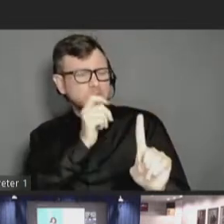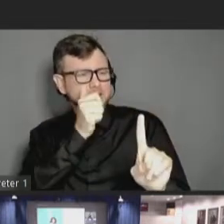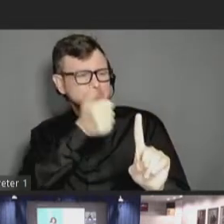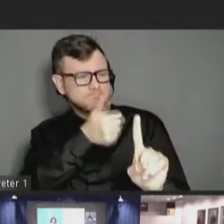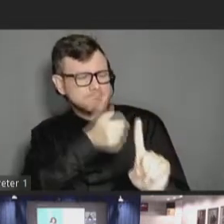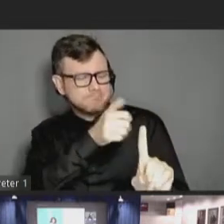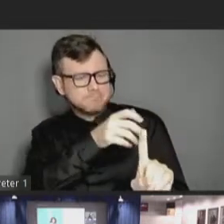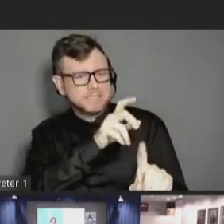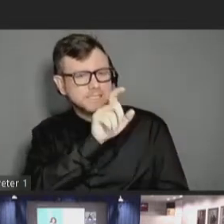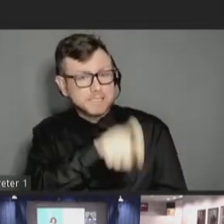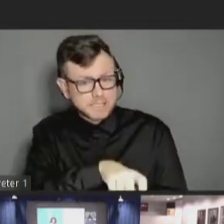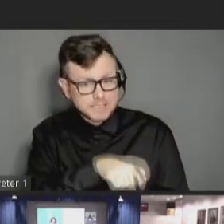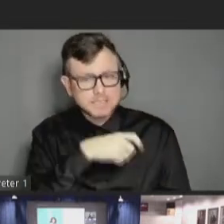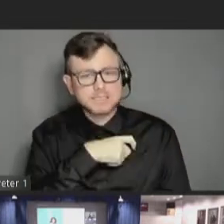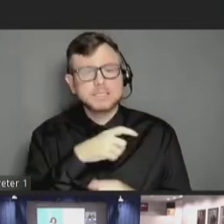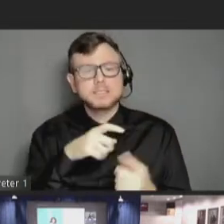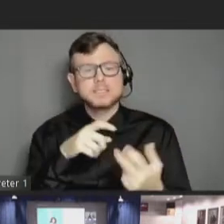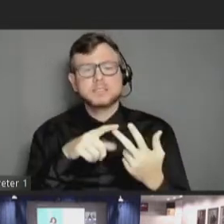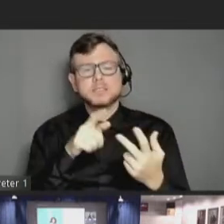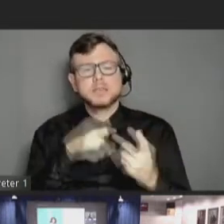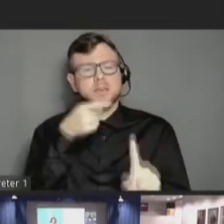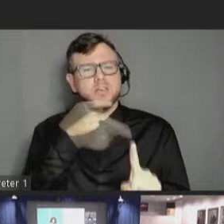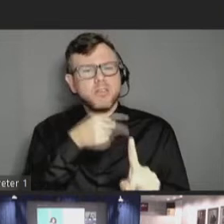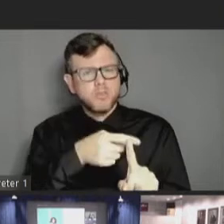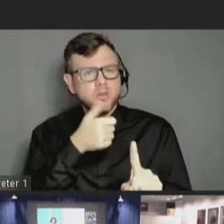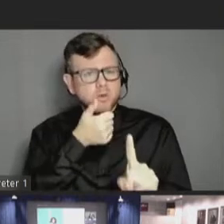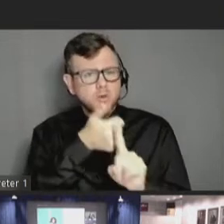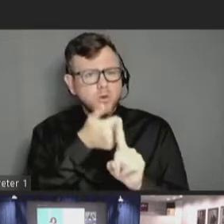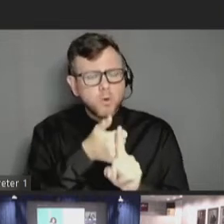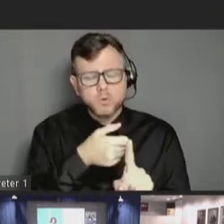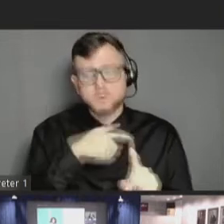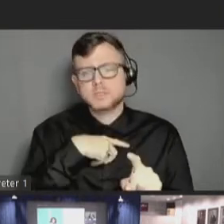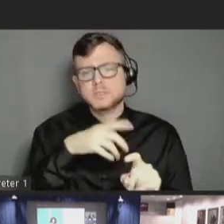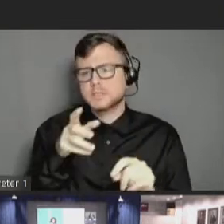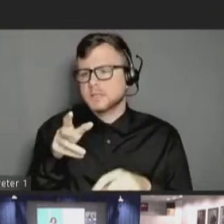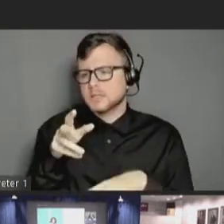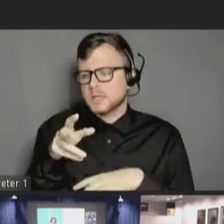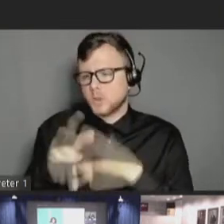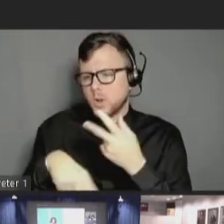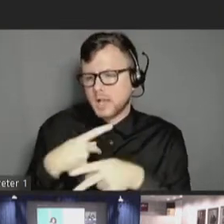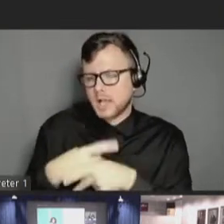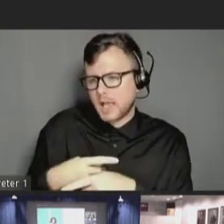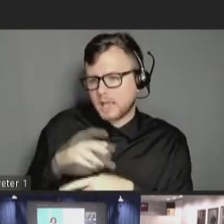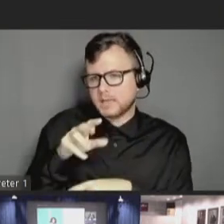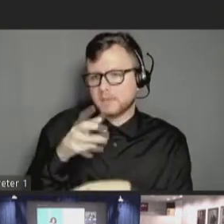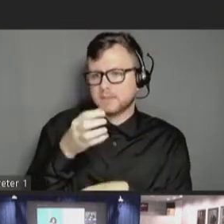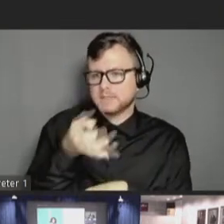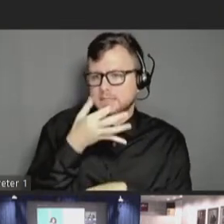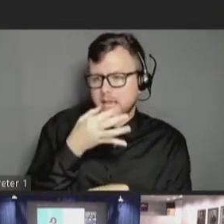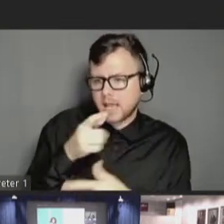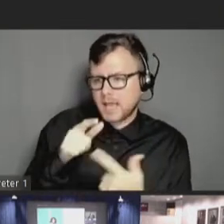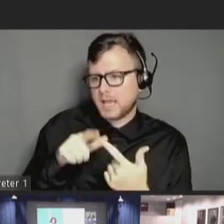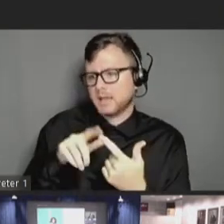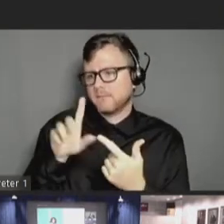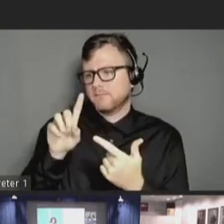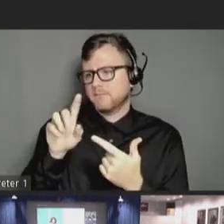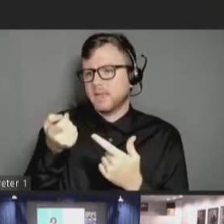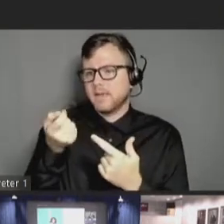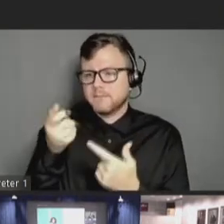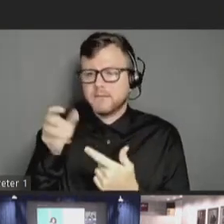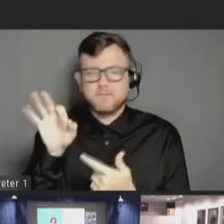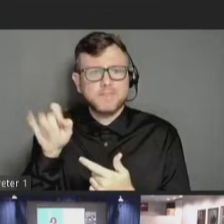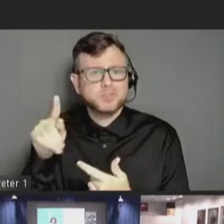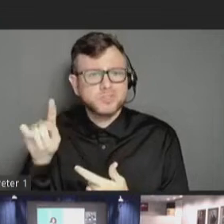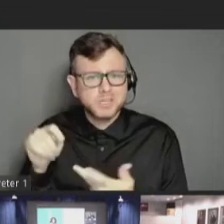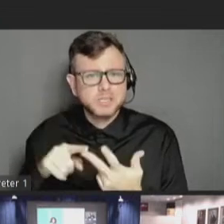Facilitating choice and autonomy. What snack would you like? What fidget do you want to play with? What color band-aid do you